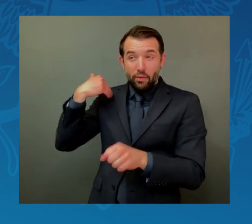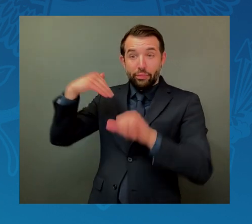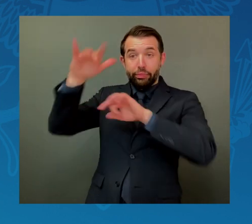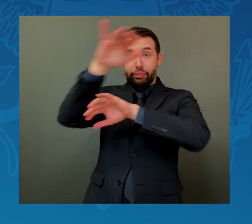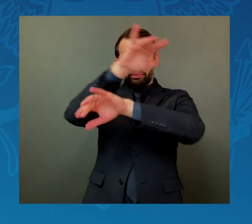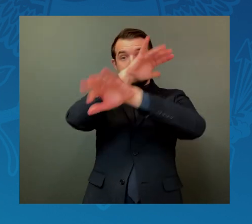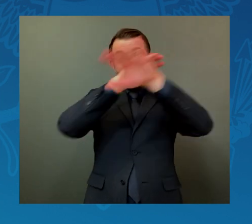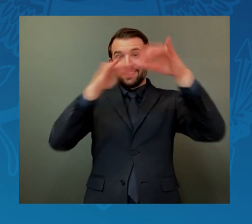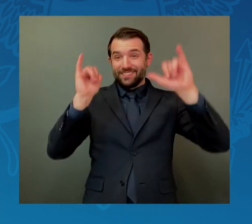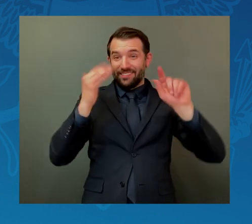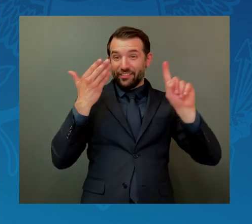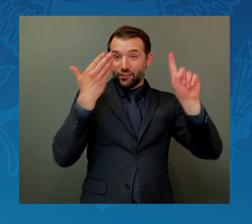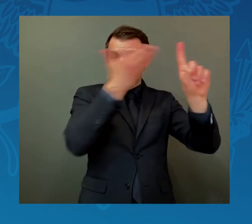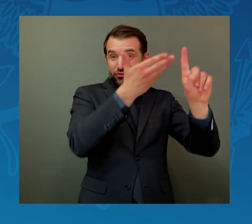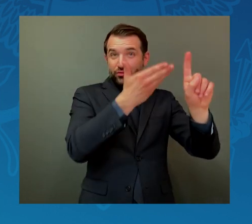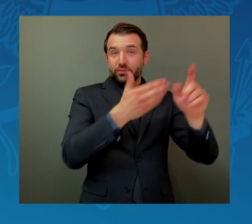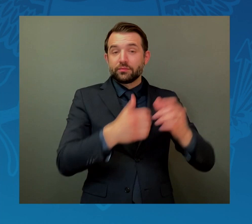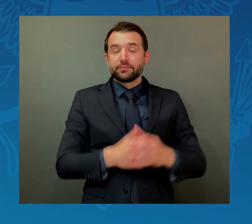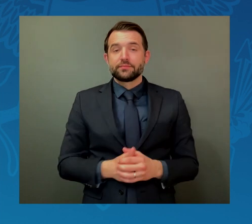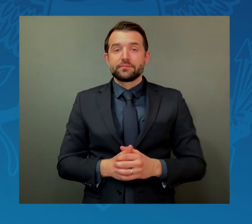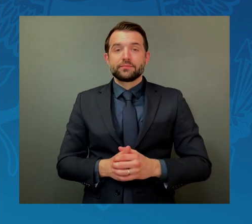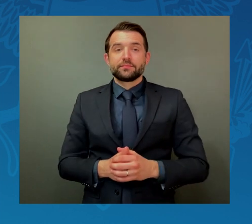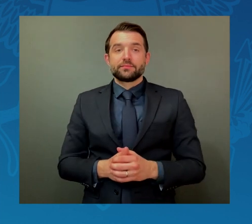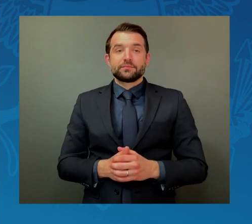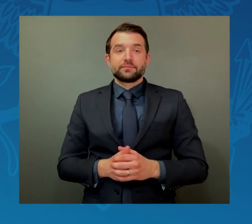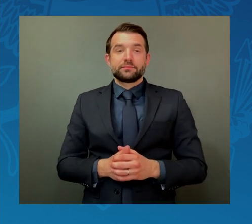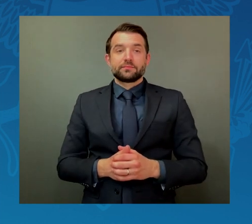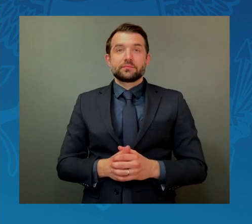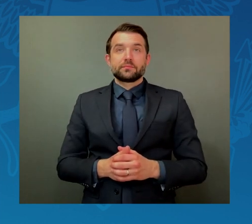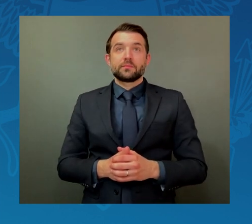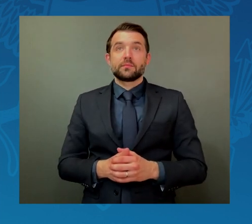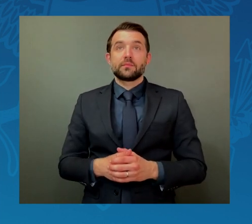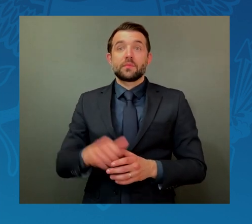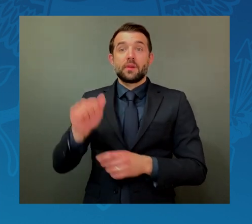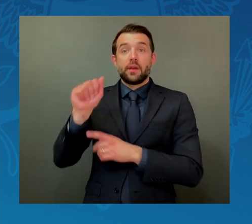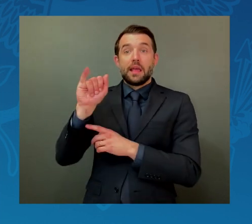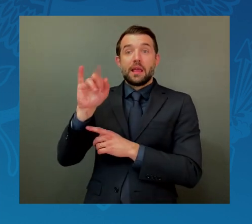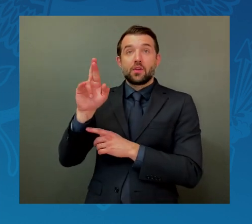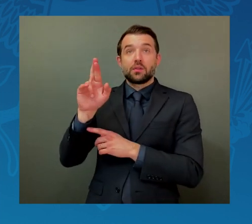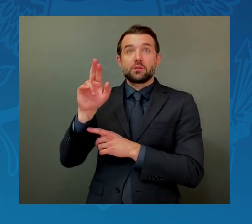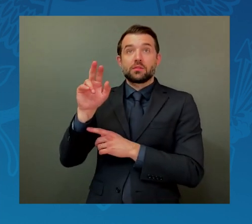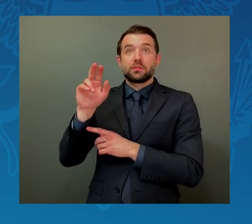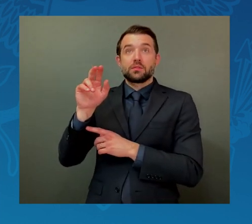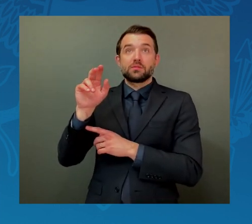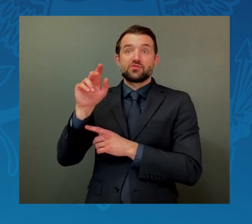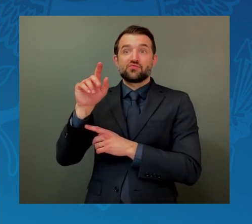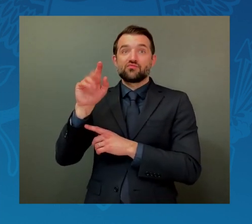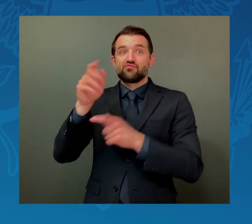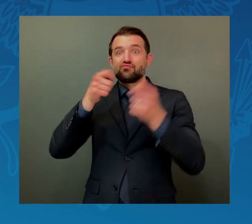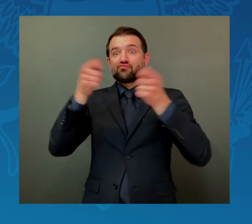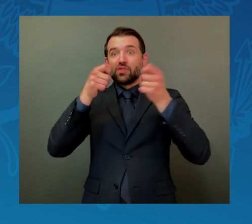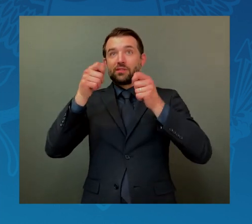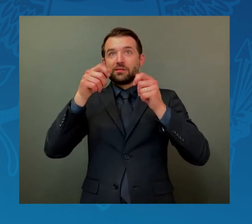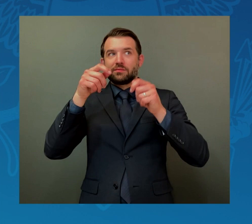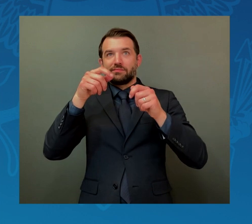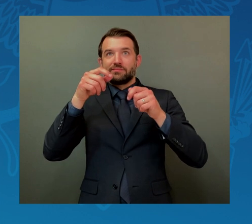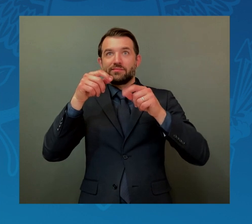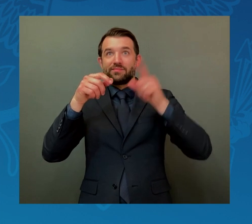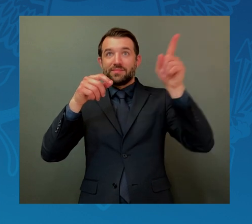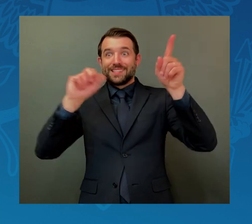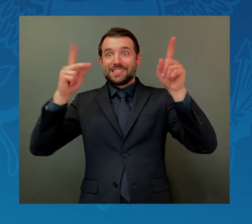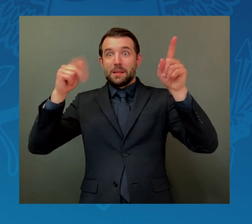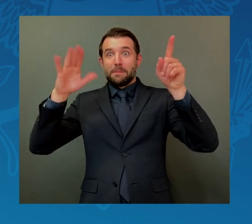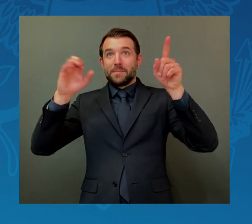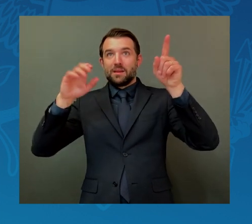controllers for space, the 18th tracks debris and satellites to prevent collisions.